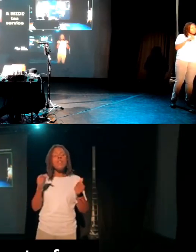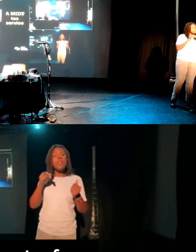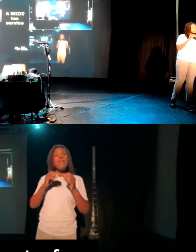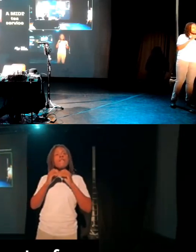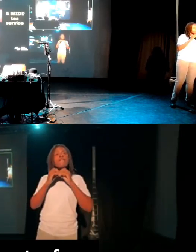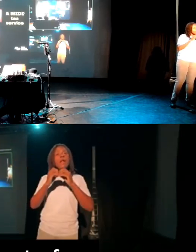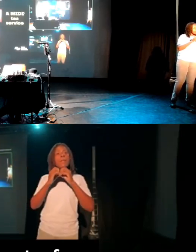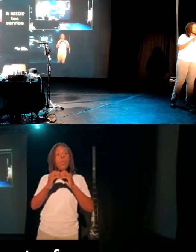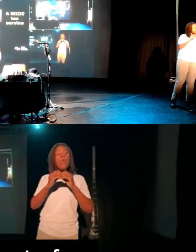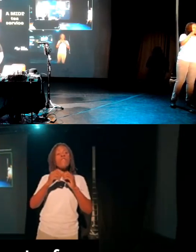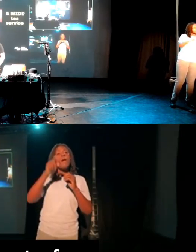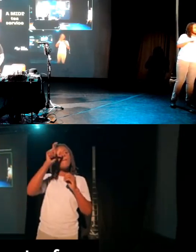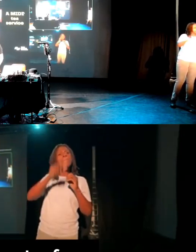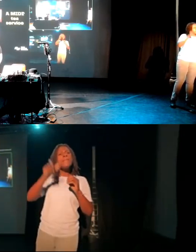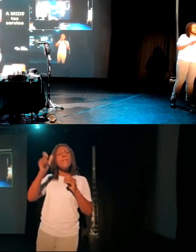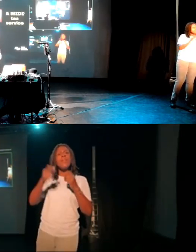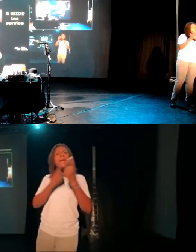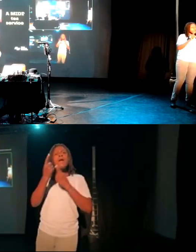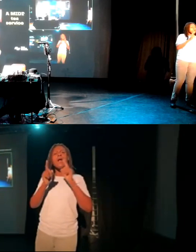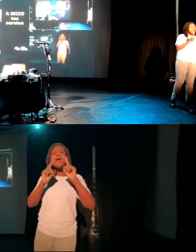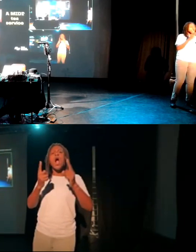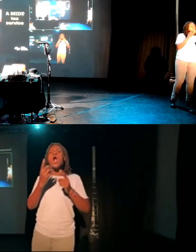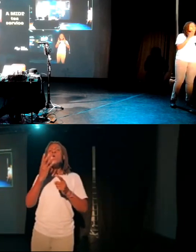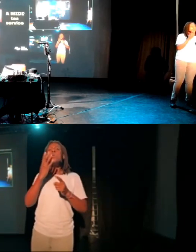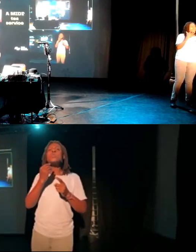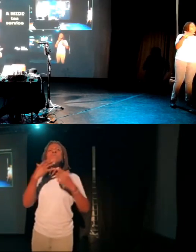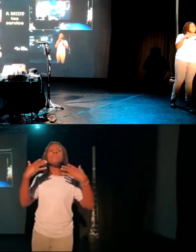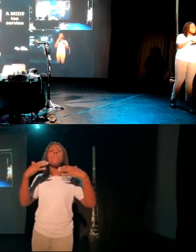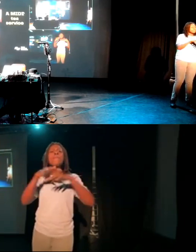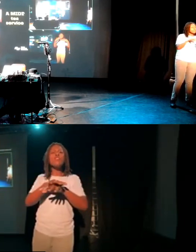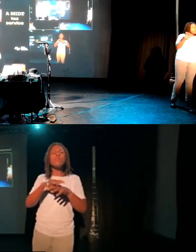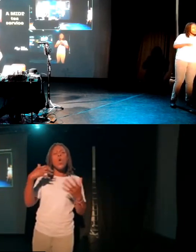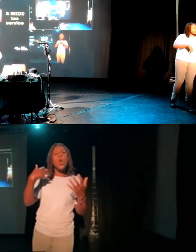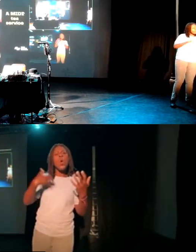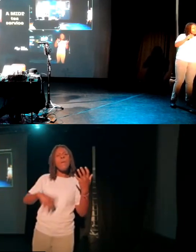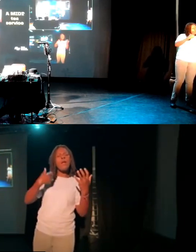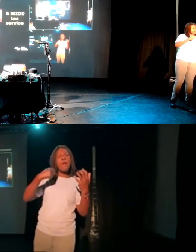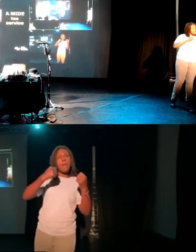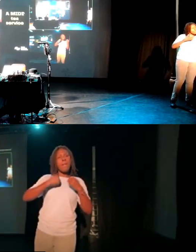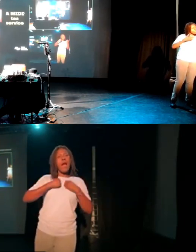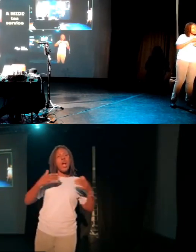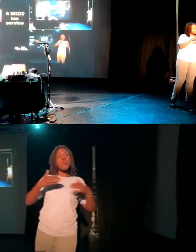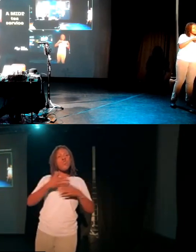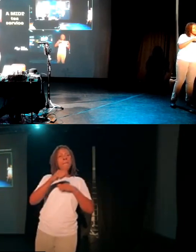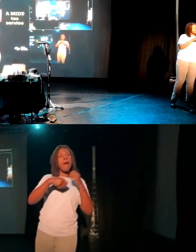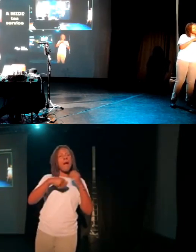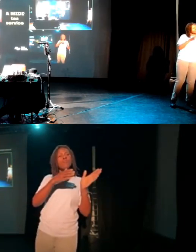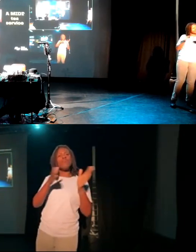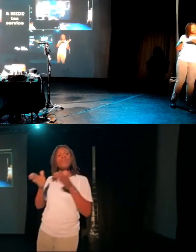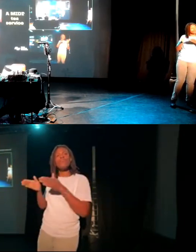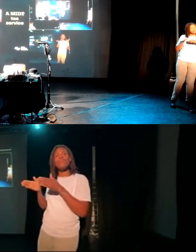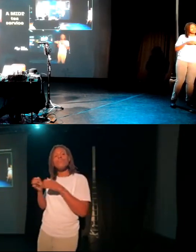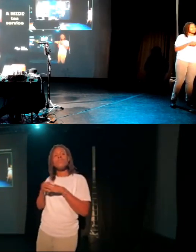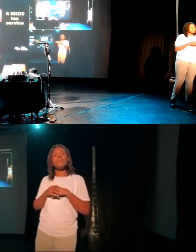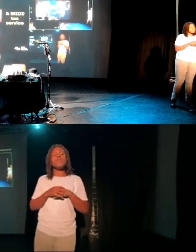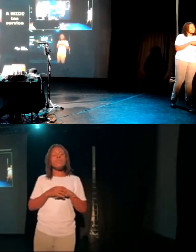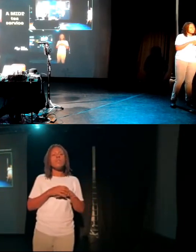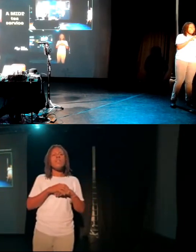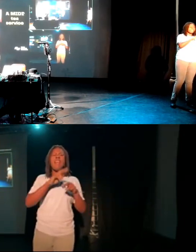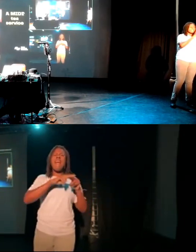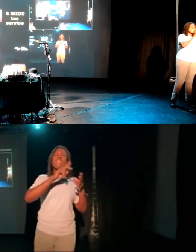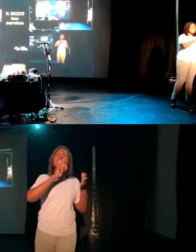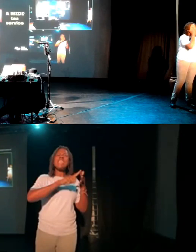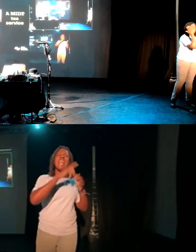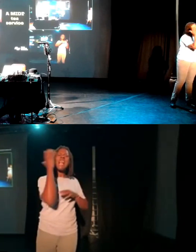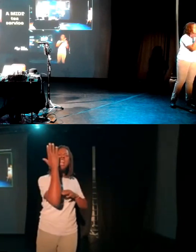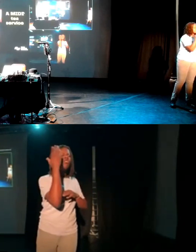conventional instruments for whatever reason. So I started to change career a little bit. I stopped being a board FE lecturer and started re-skilling in a whole